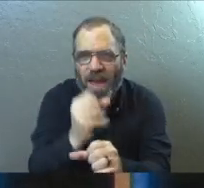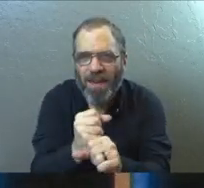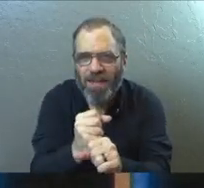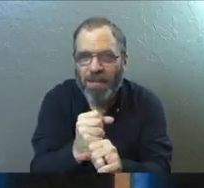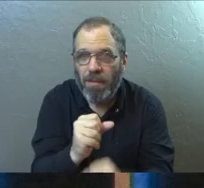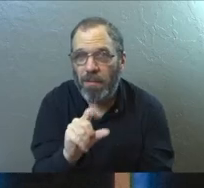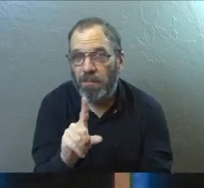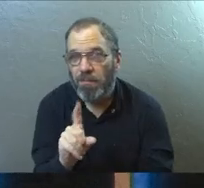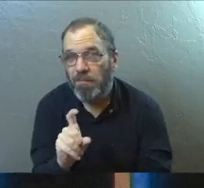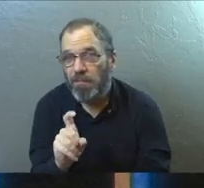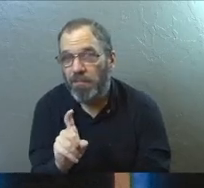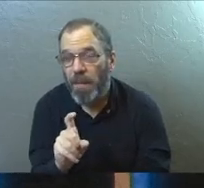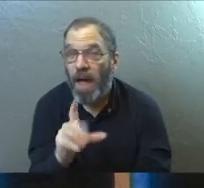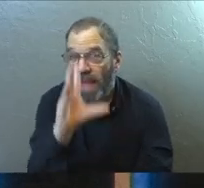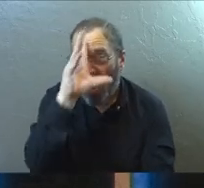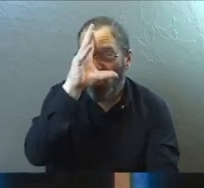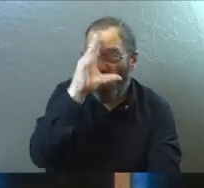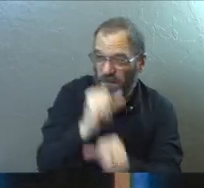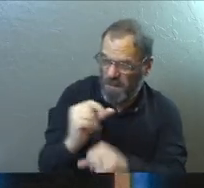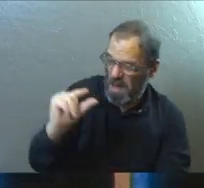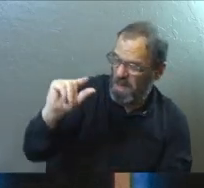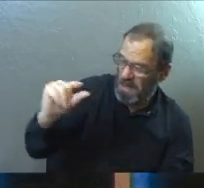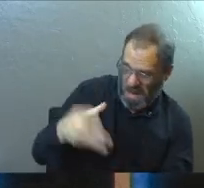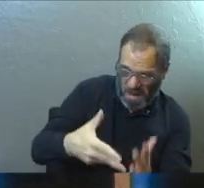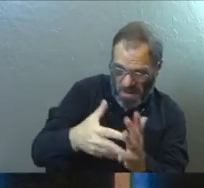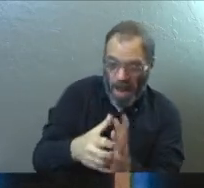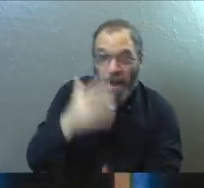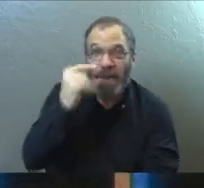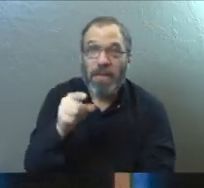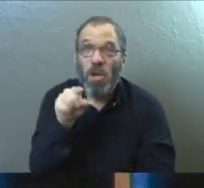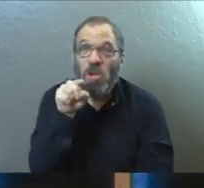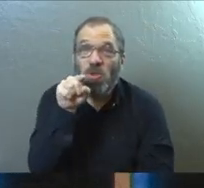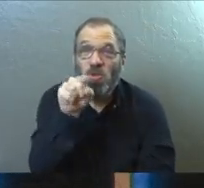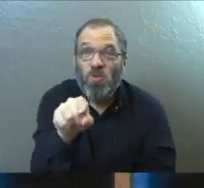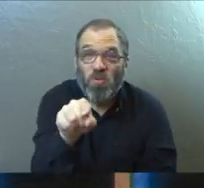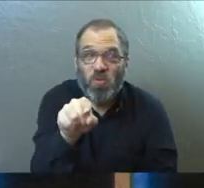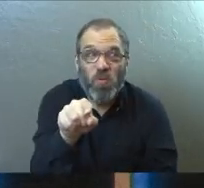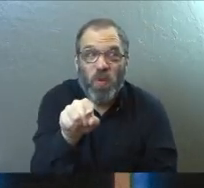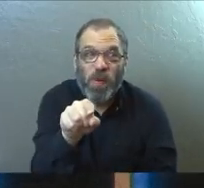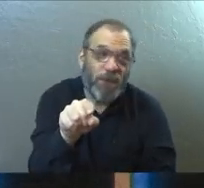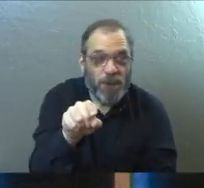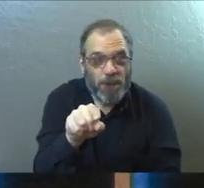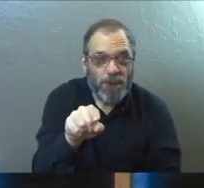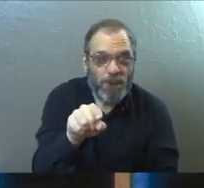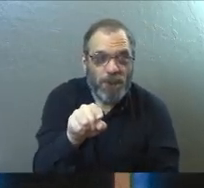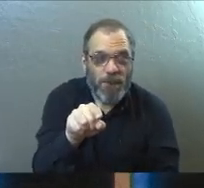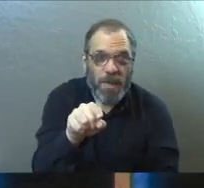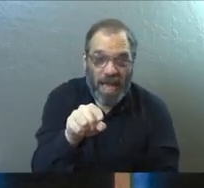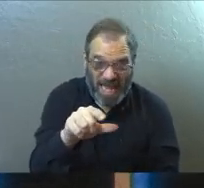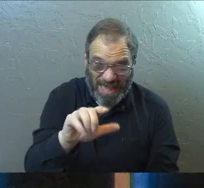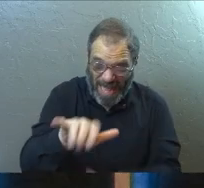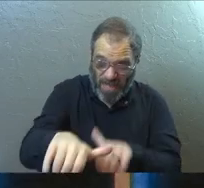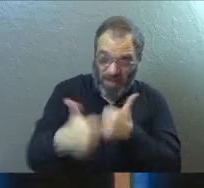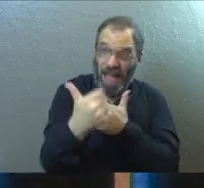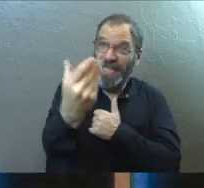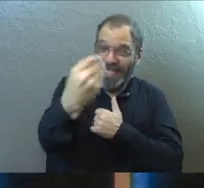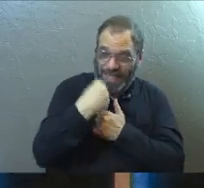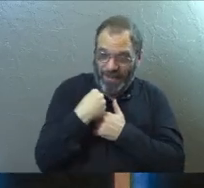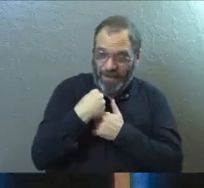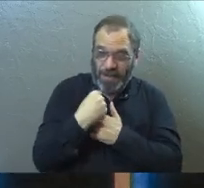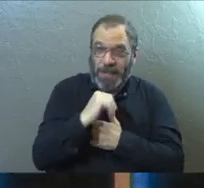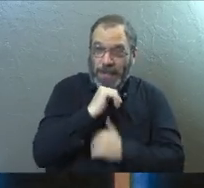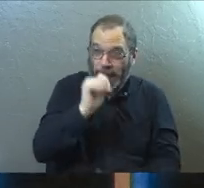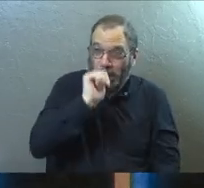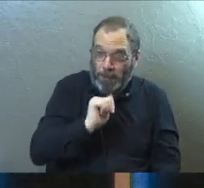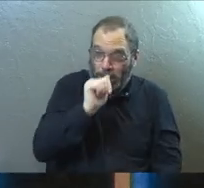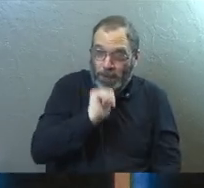Is it possible that our faith is little and brittle because we've not handled the challenges that God has put in front